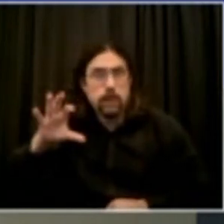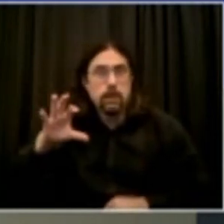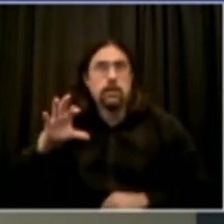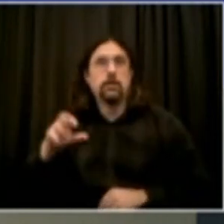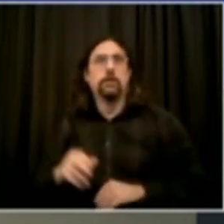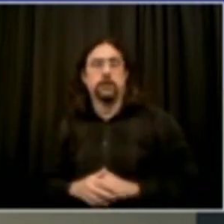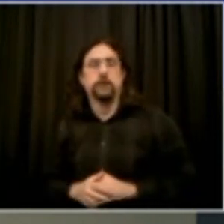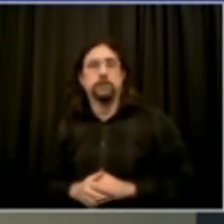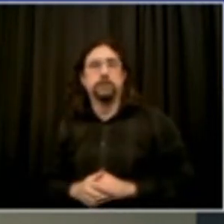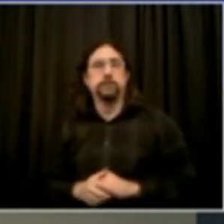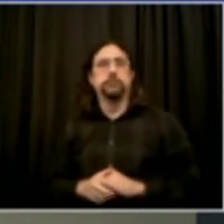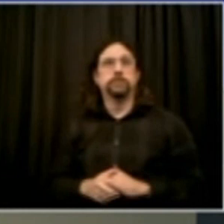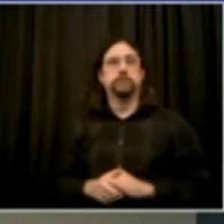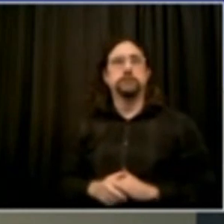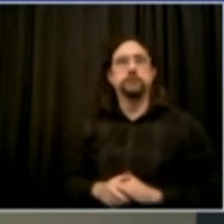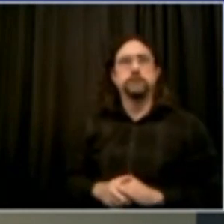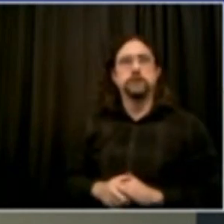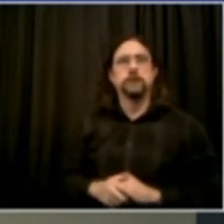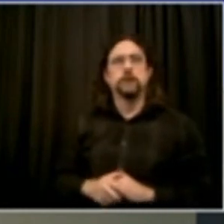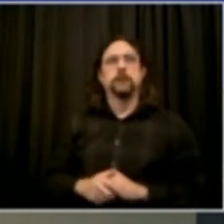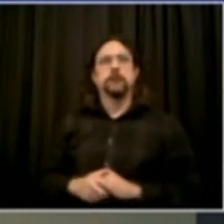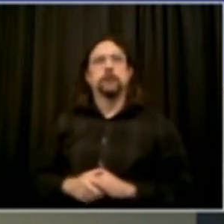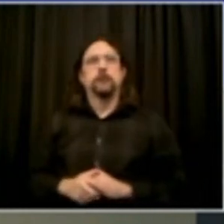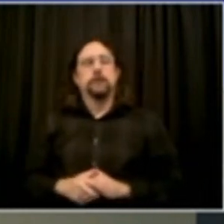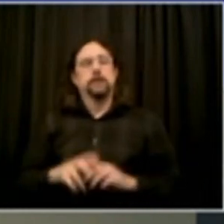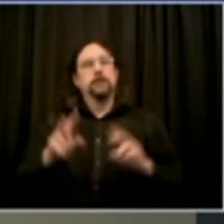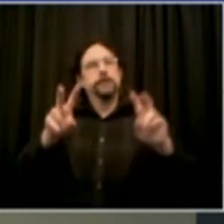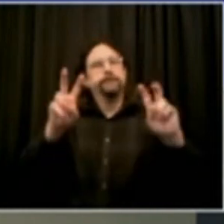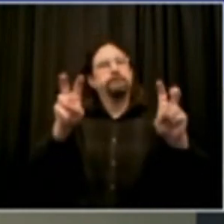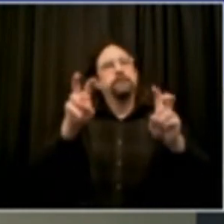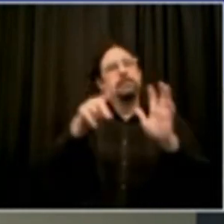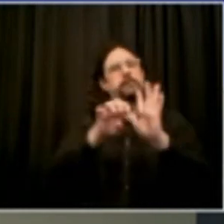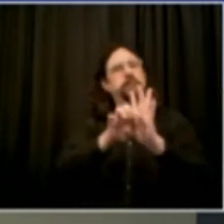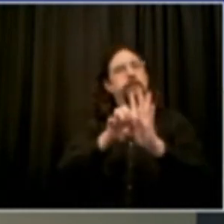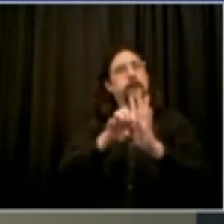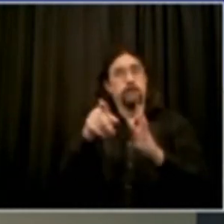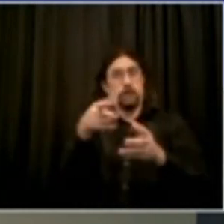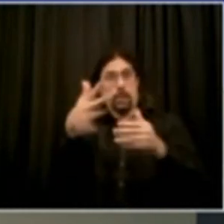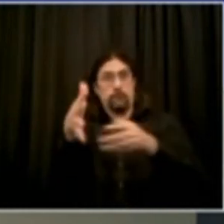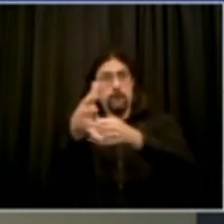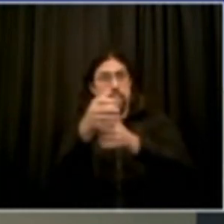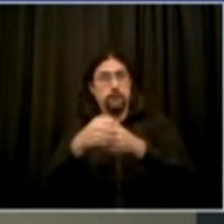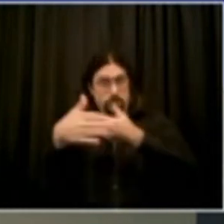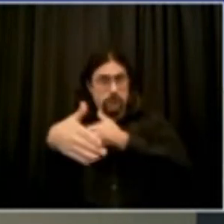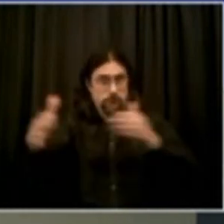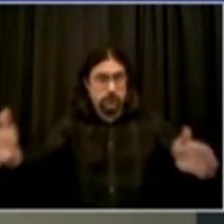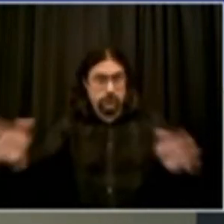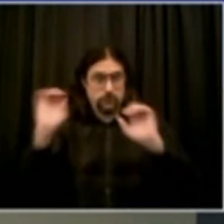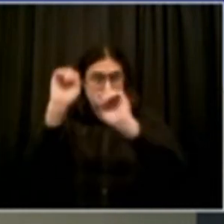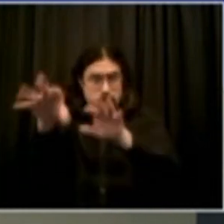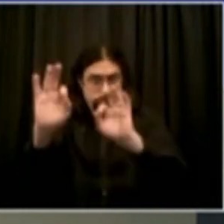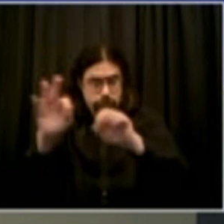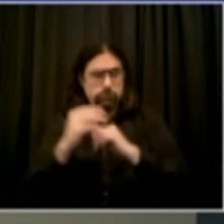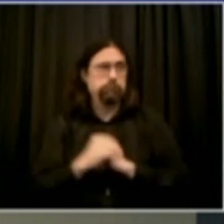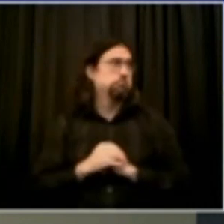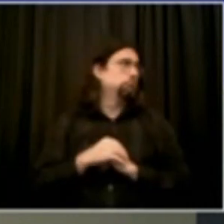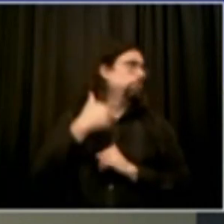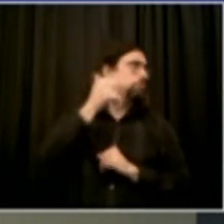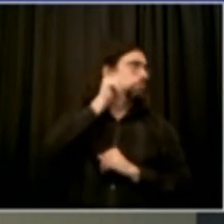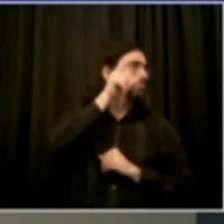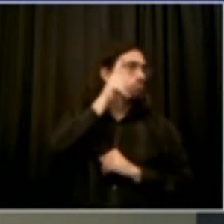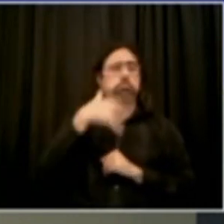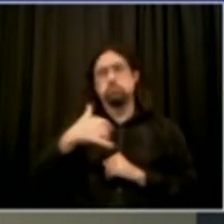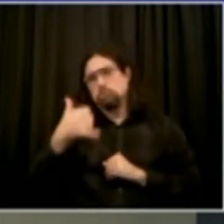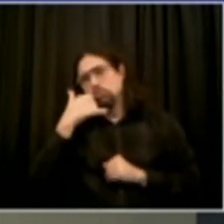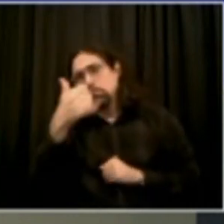the kits that we're going to be sending to cases, so the people who have been confirmed positive for COVID. This is a pulse oximeter. It gives you two